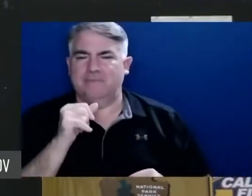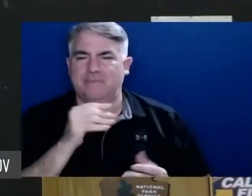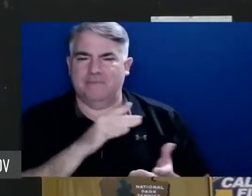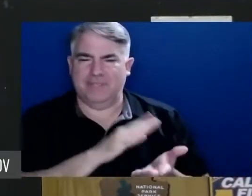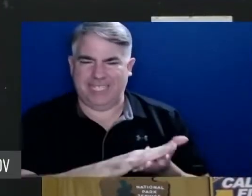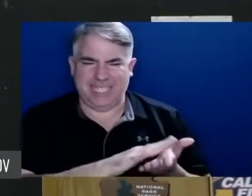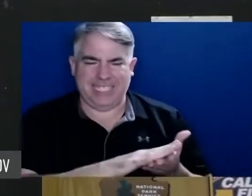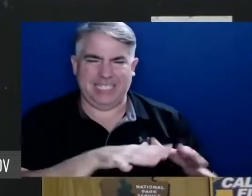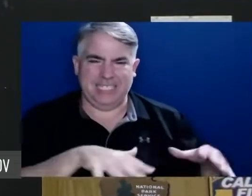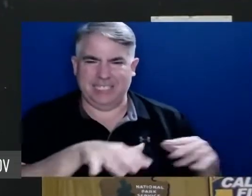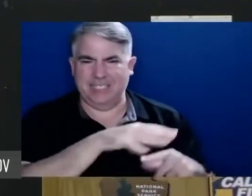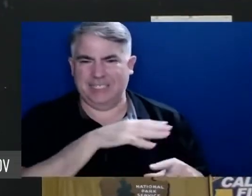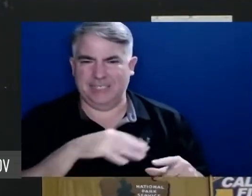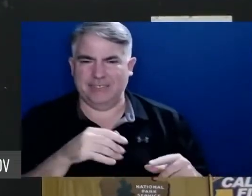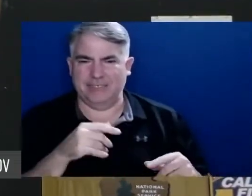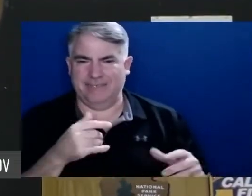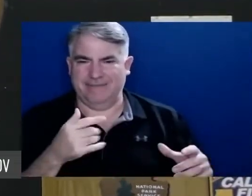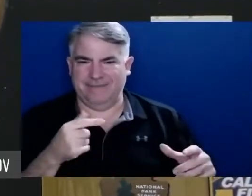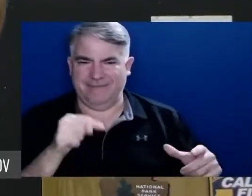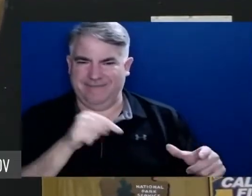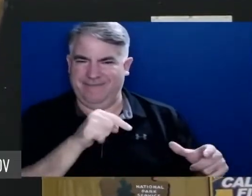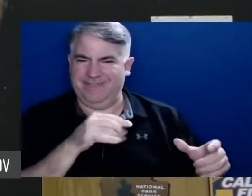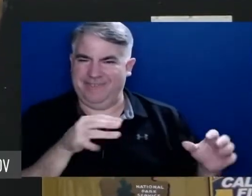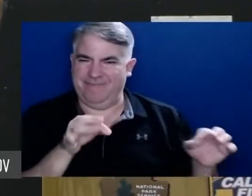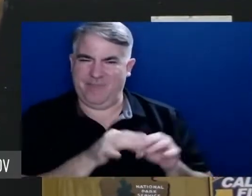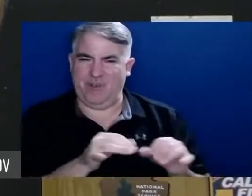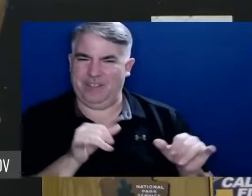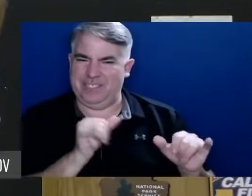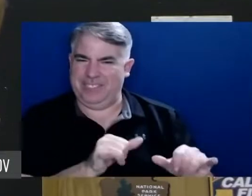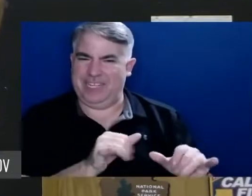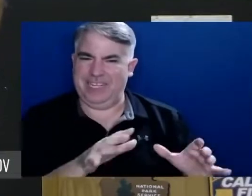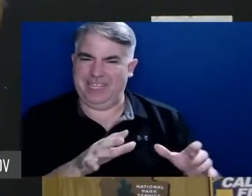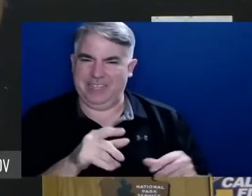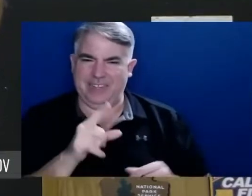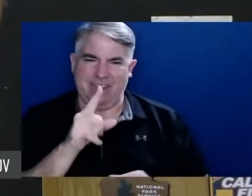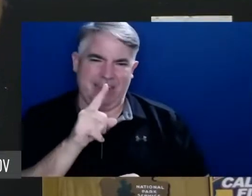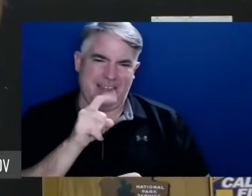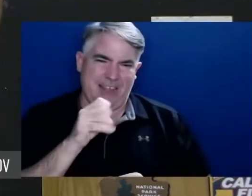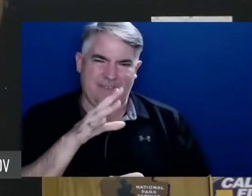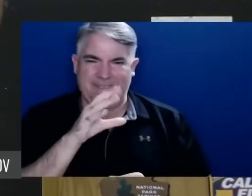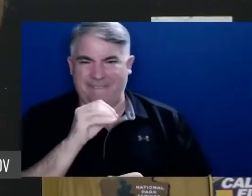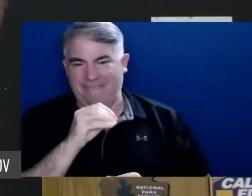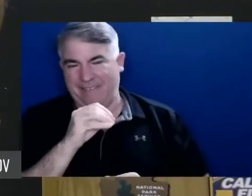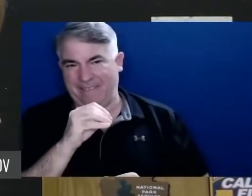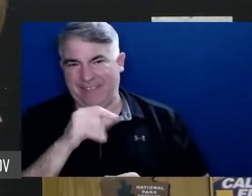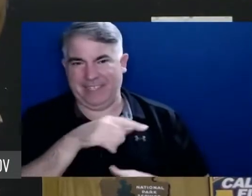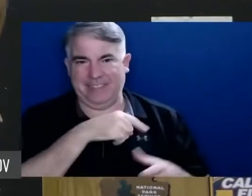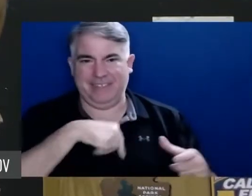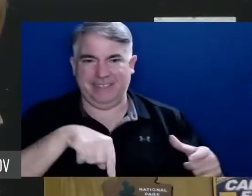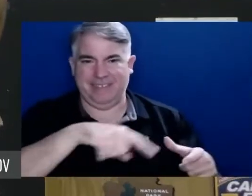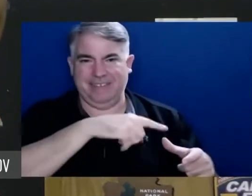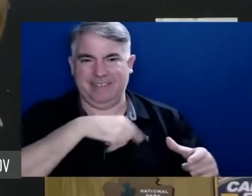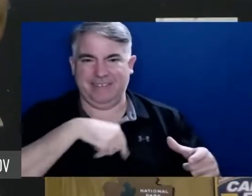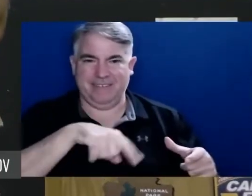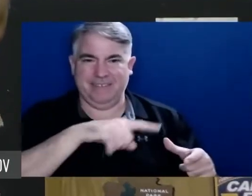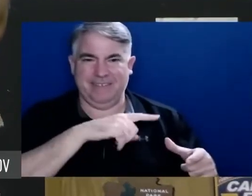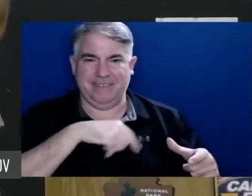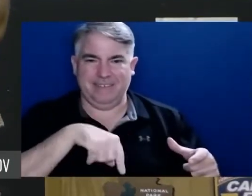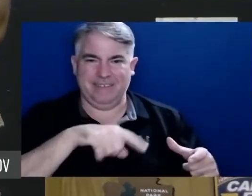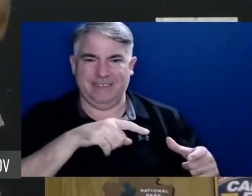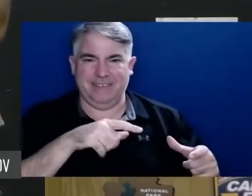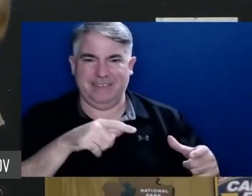and then if you see smokes that are interior farther than that they probably will not get worked by firefighters. They will be monitored